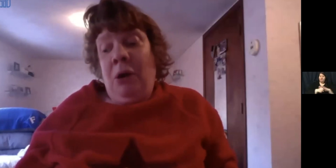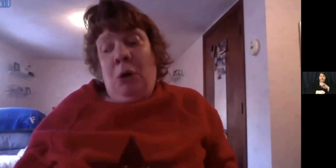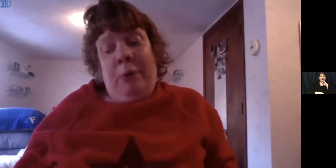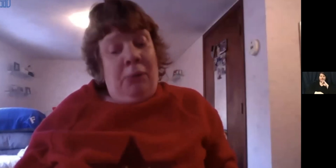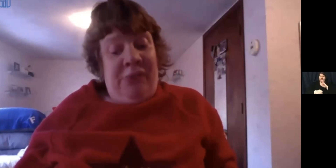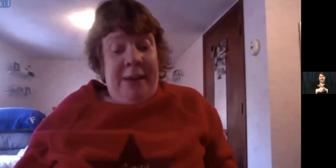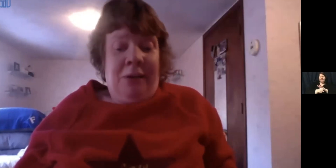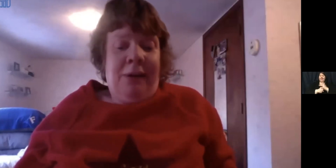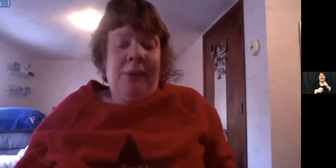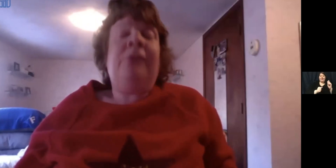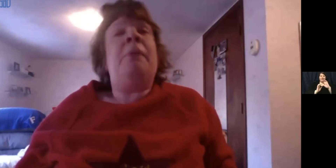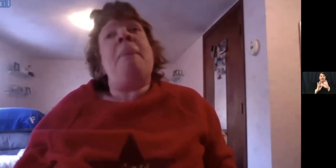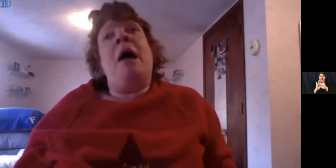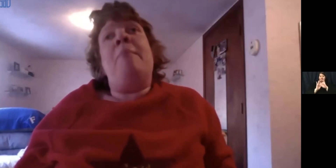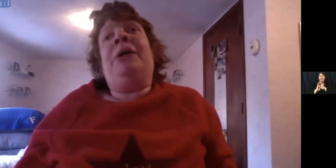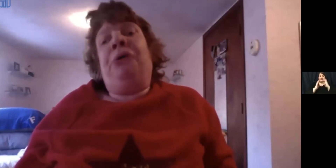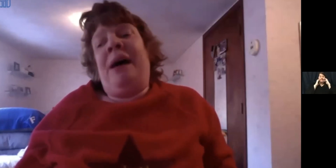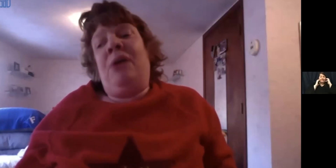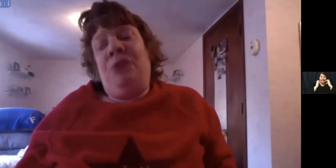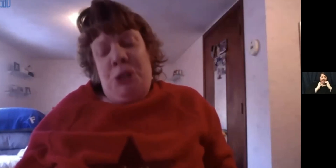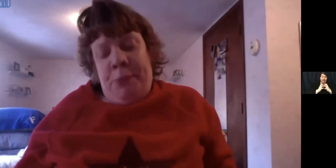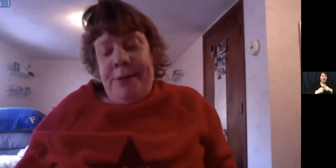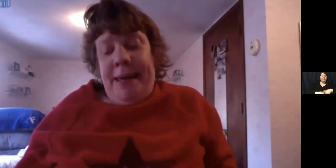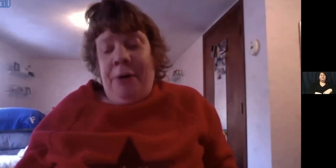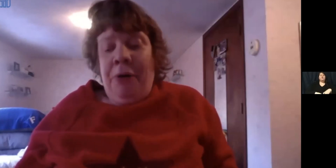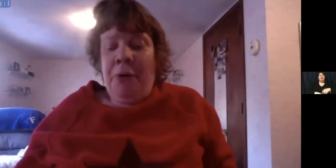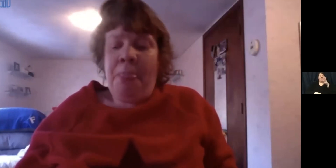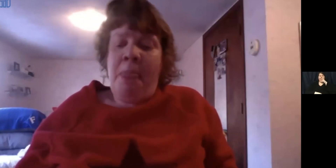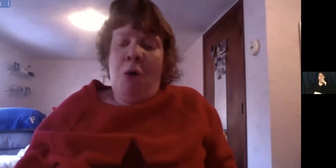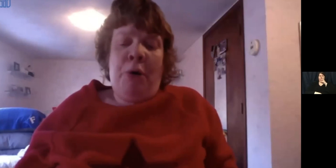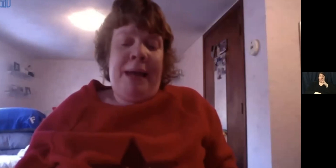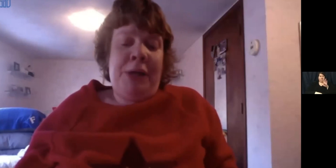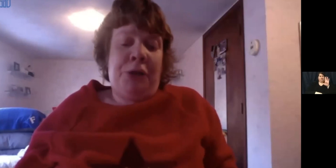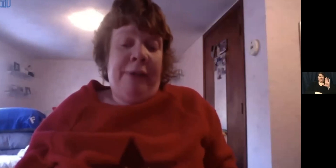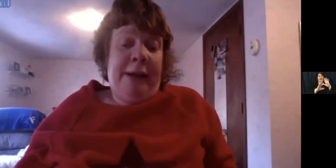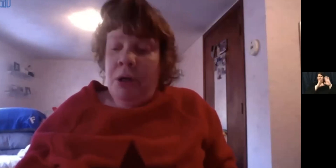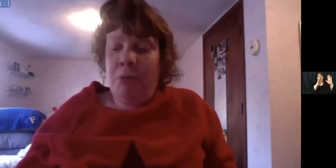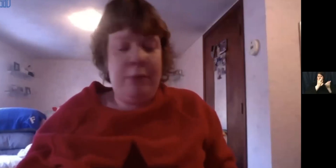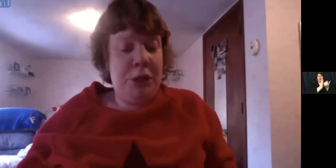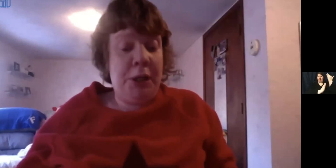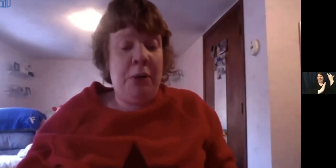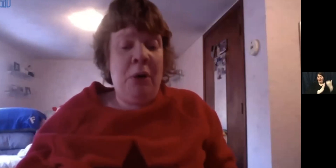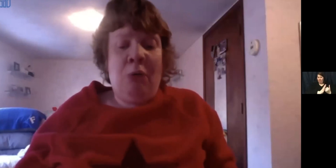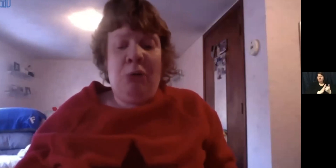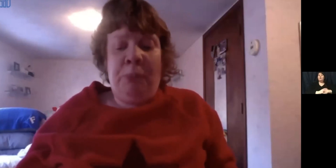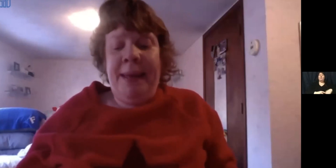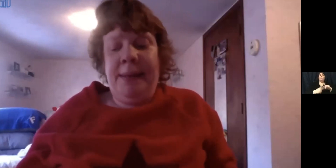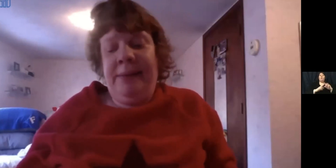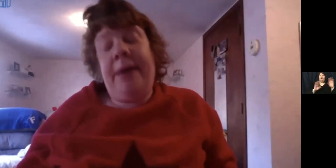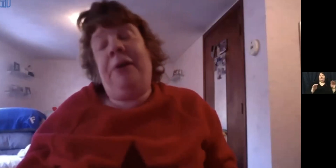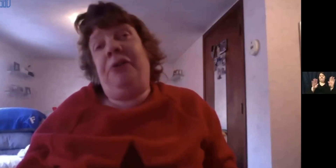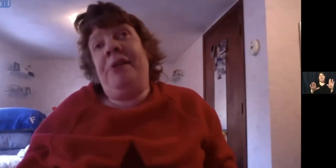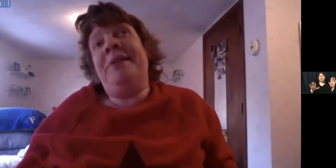played, whether it was Santa Claus, a mother whose house had just burned down, or a magical fairy. When she was